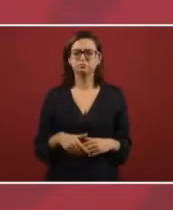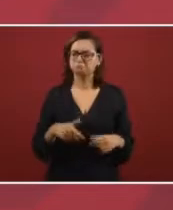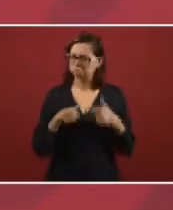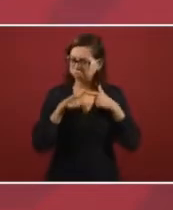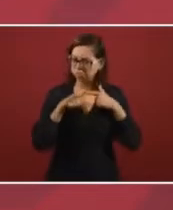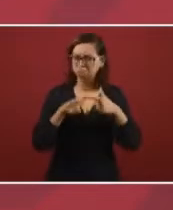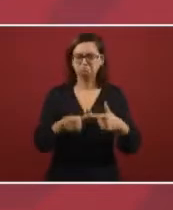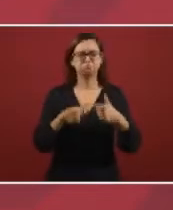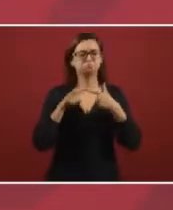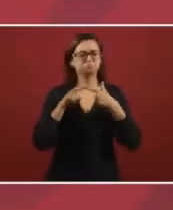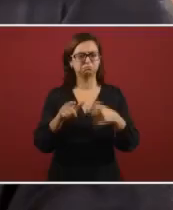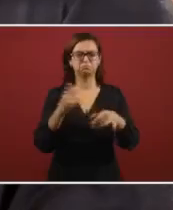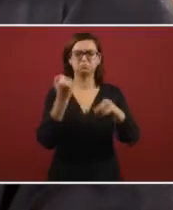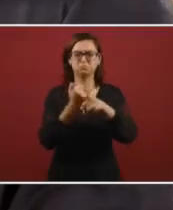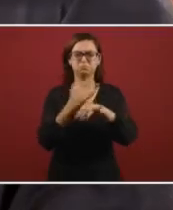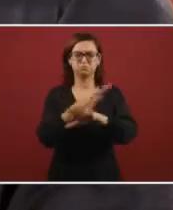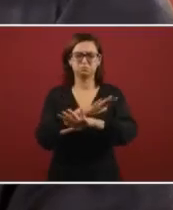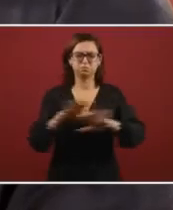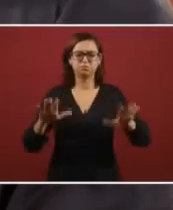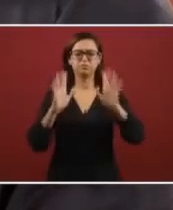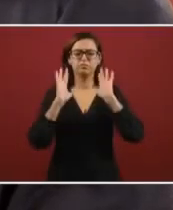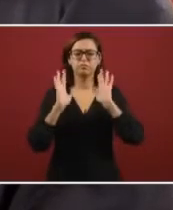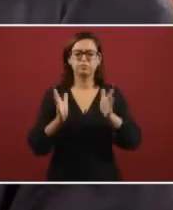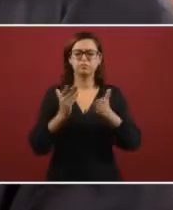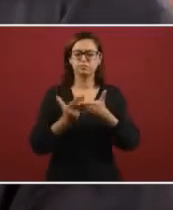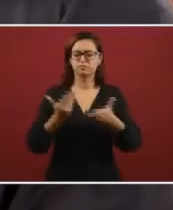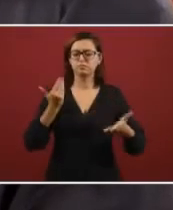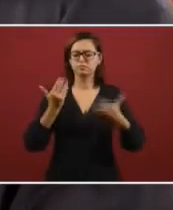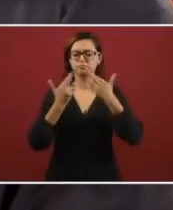Yes, we'll continue to inform you regarding.